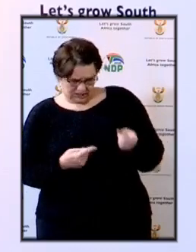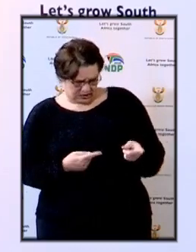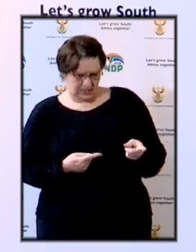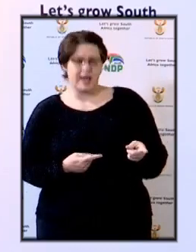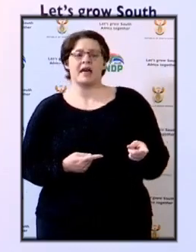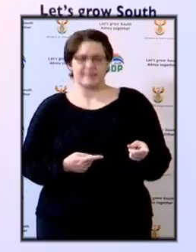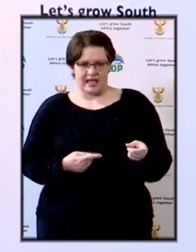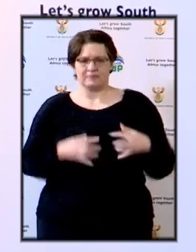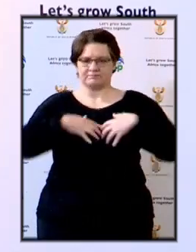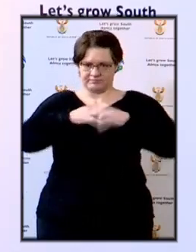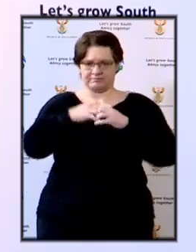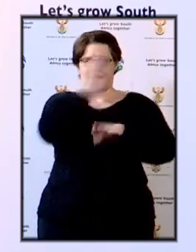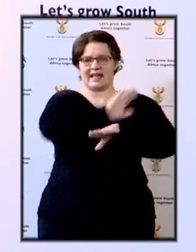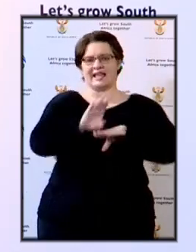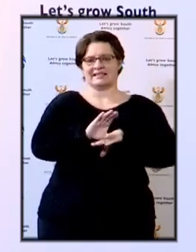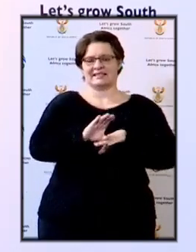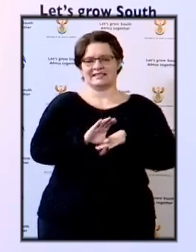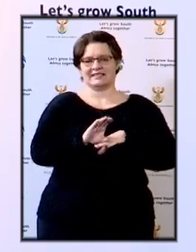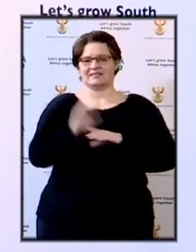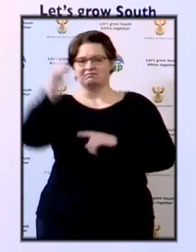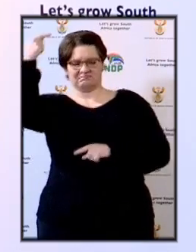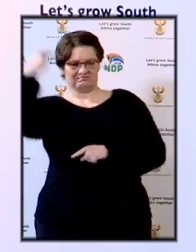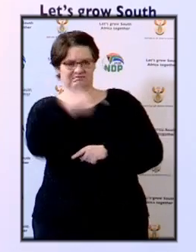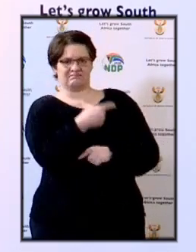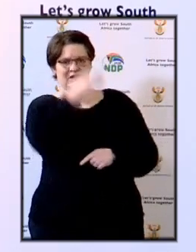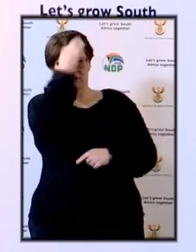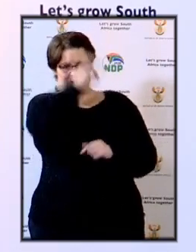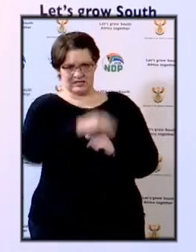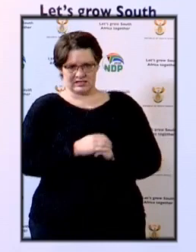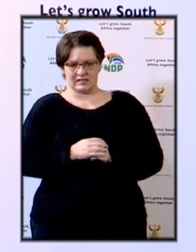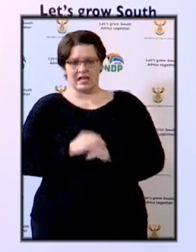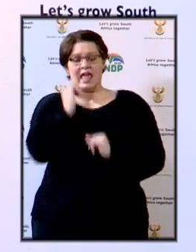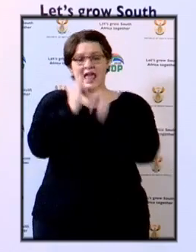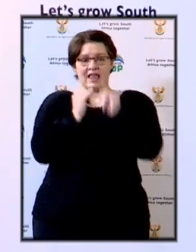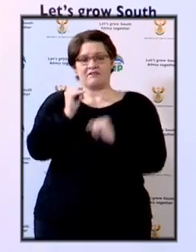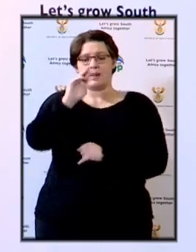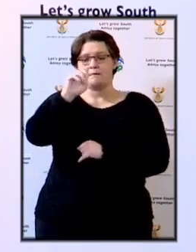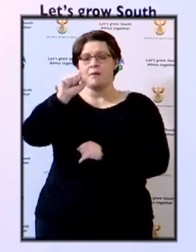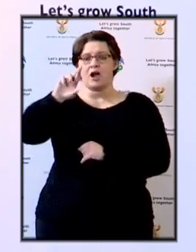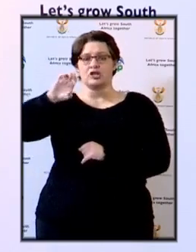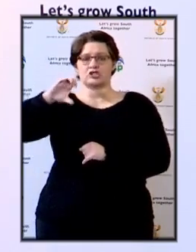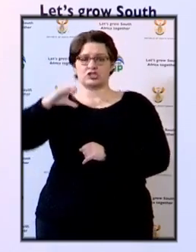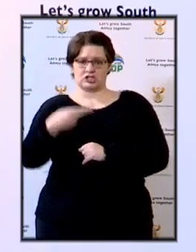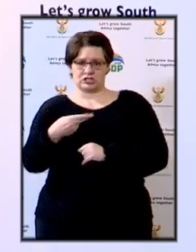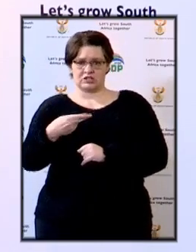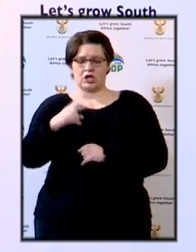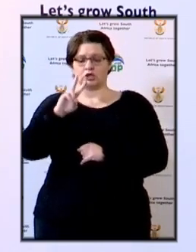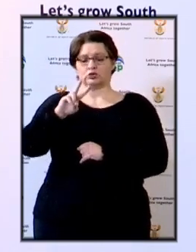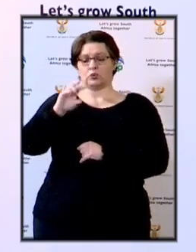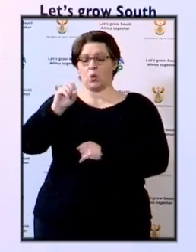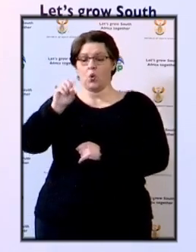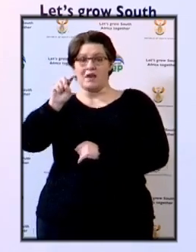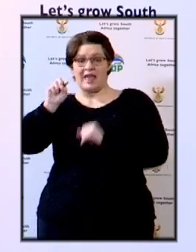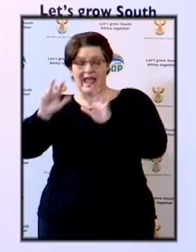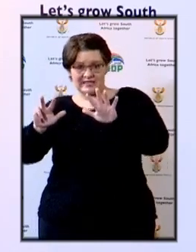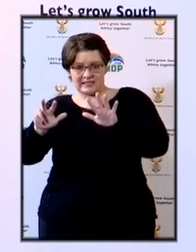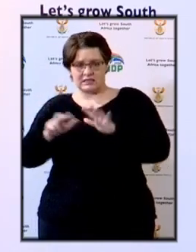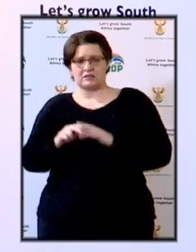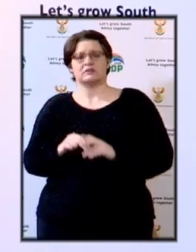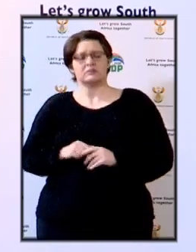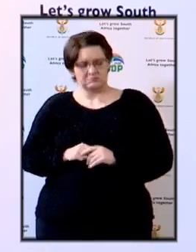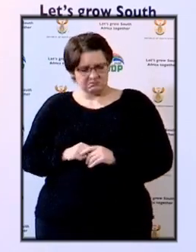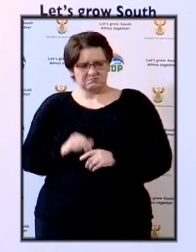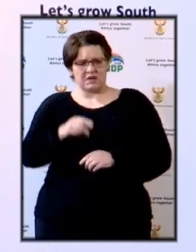compelled a case to be opened. On the 11th of March 2018, the Minister of Finance